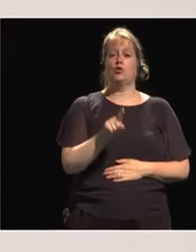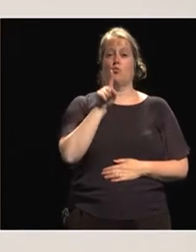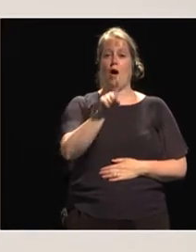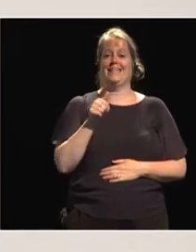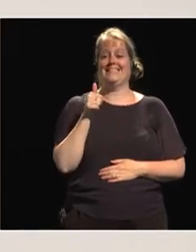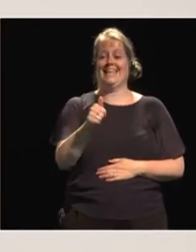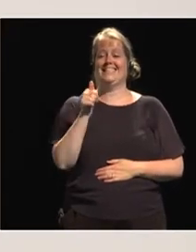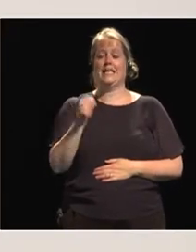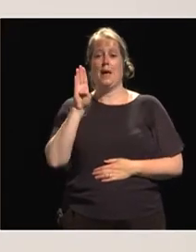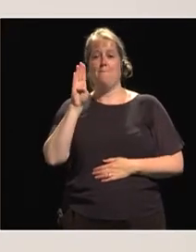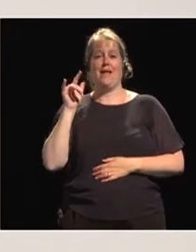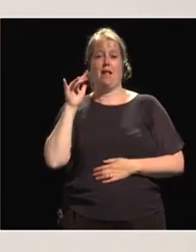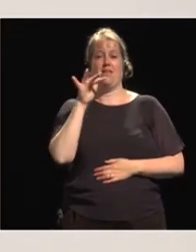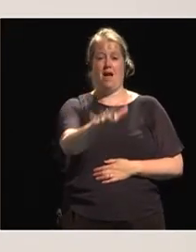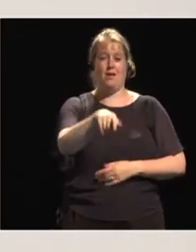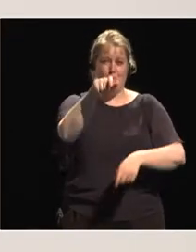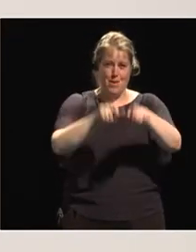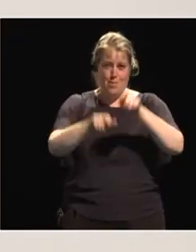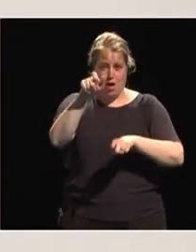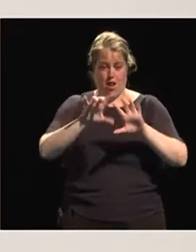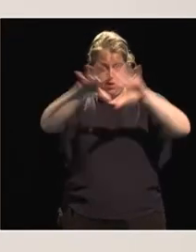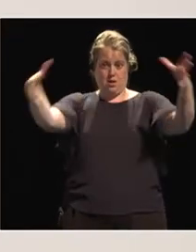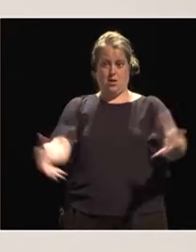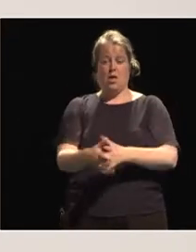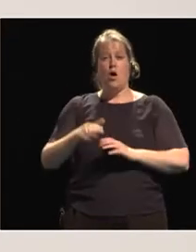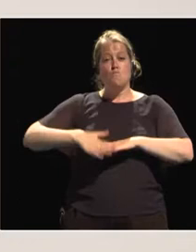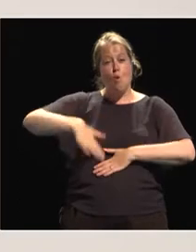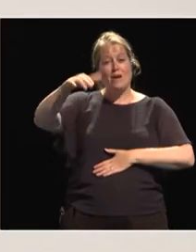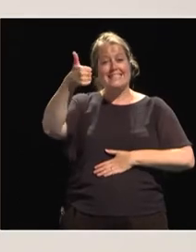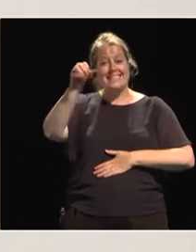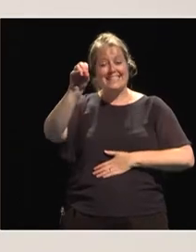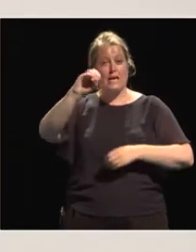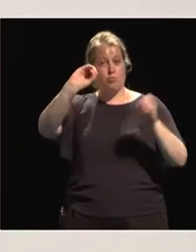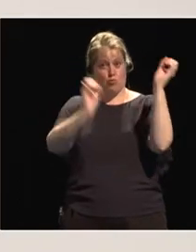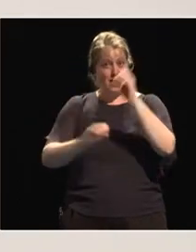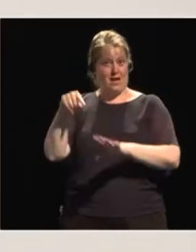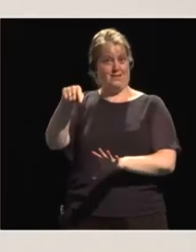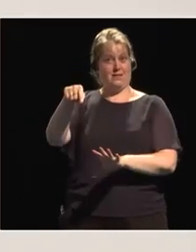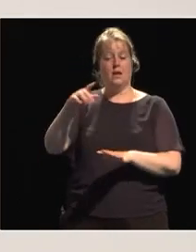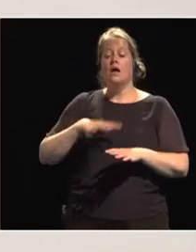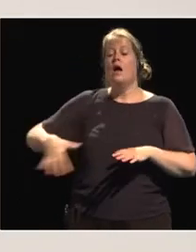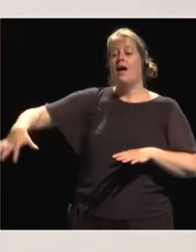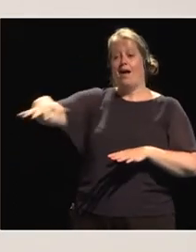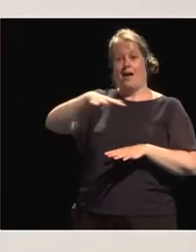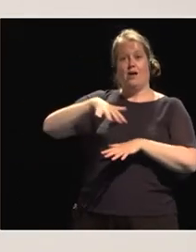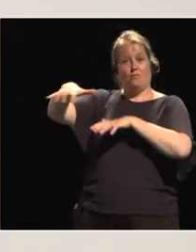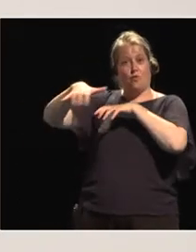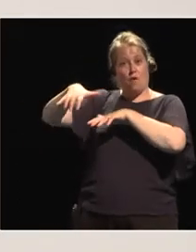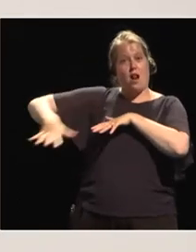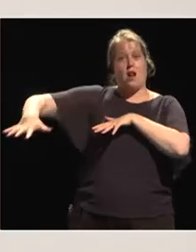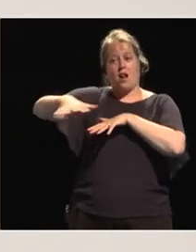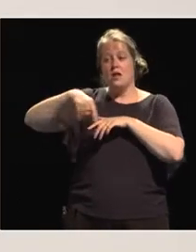billion people living in the rural areas in Africa, Africa still depends on agriculture for its economy.